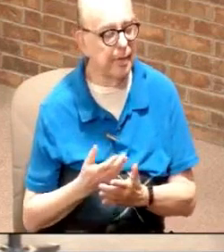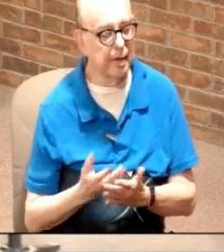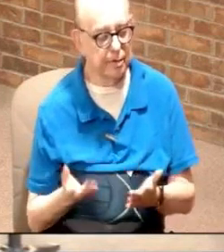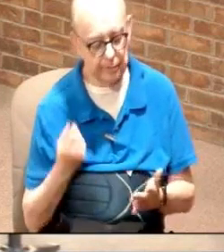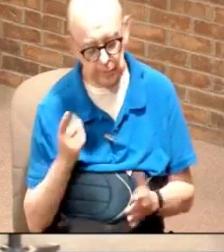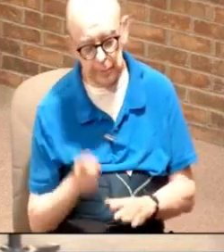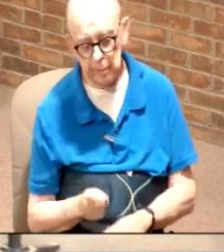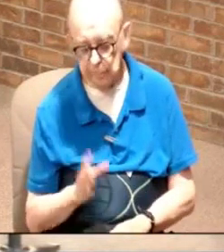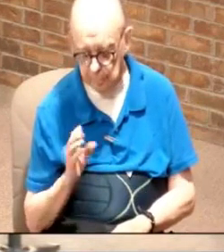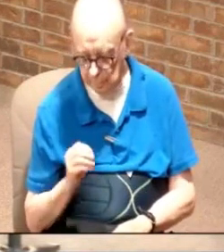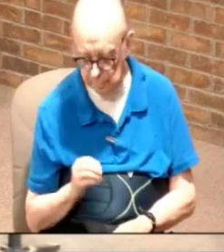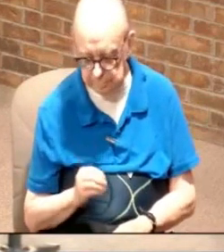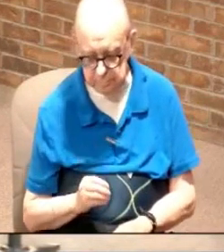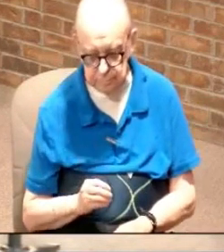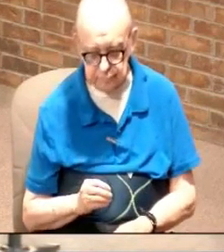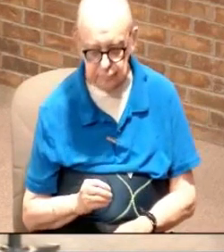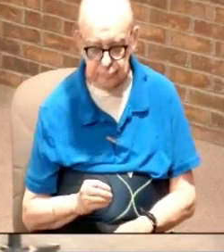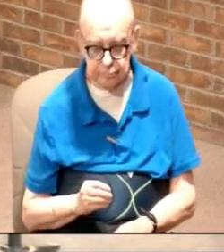okay